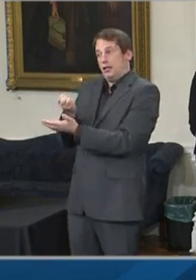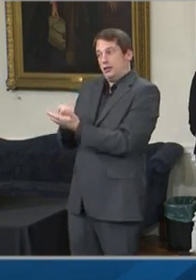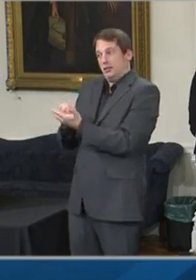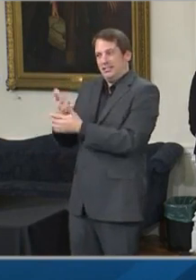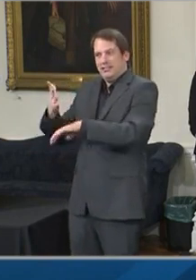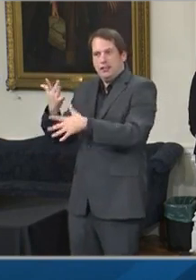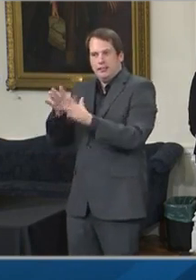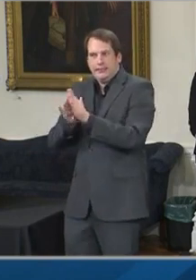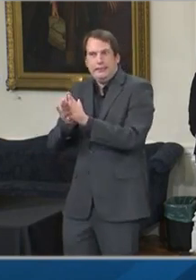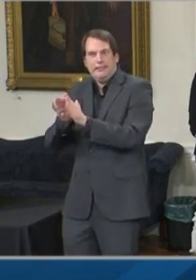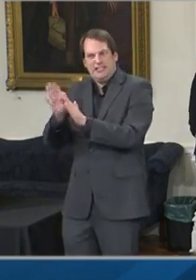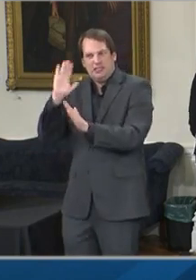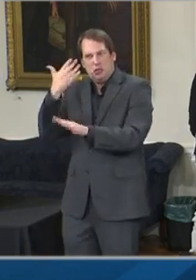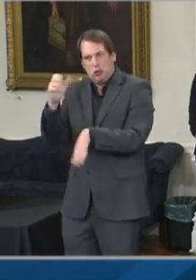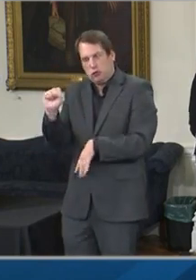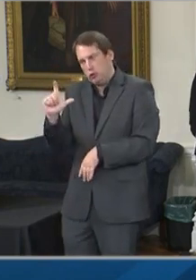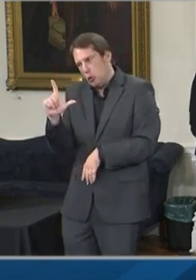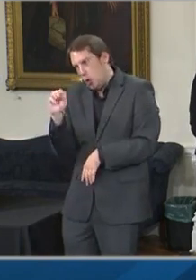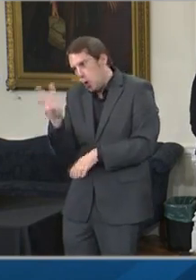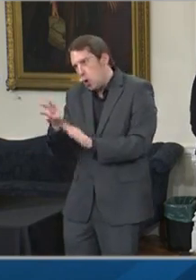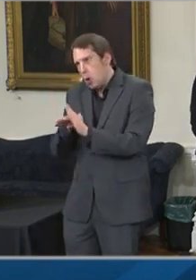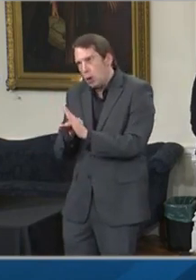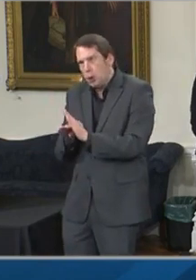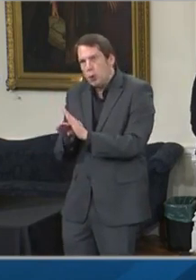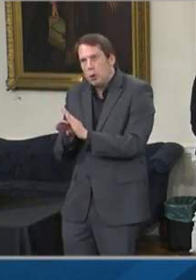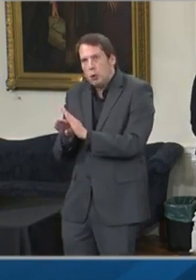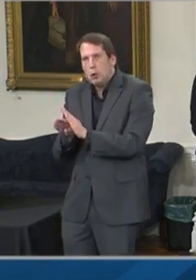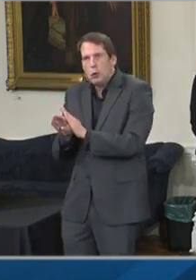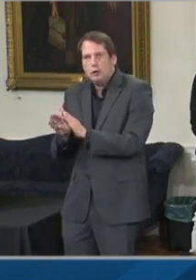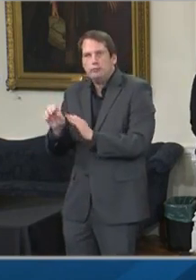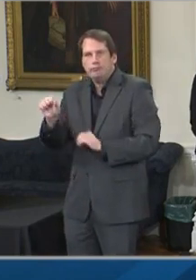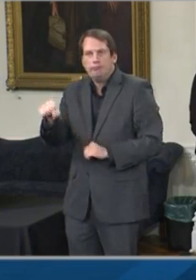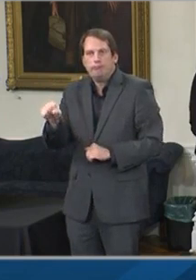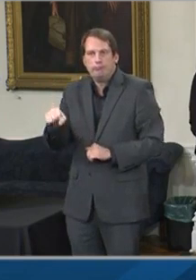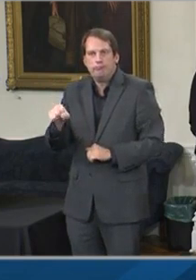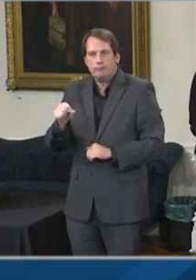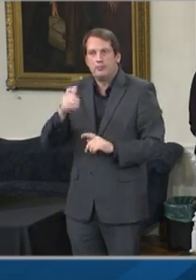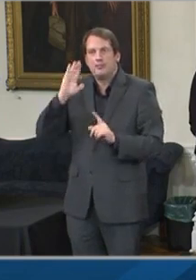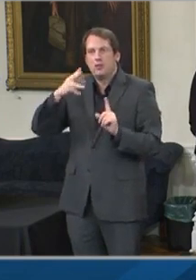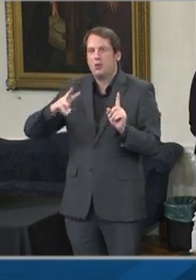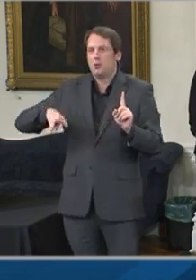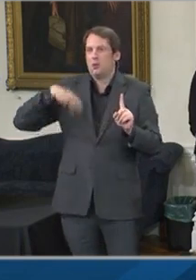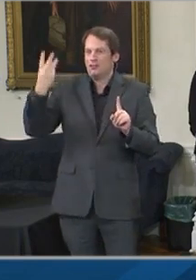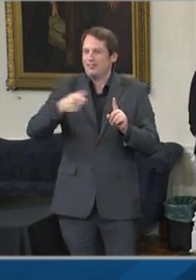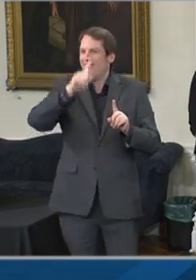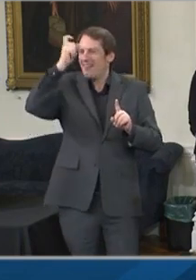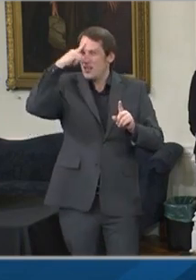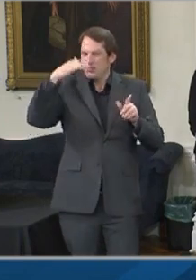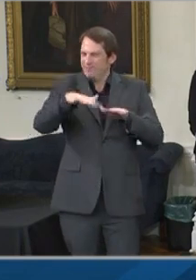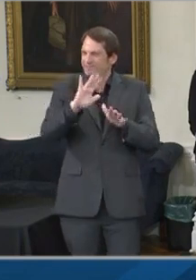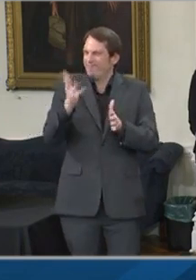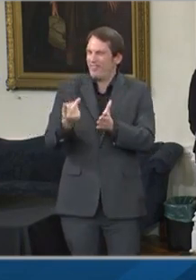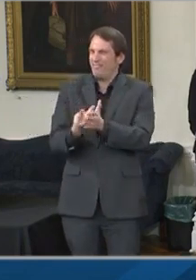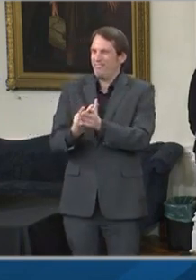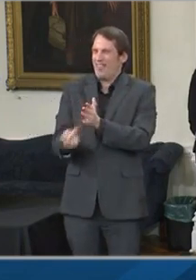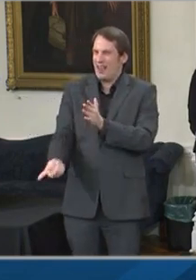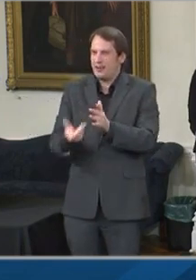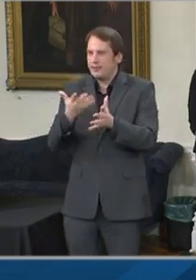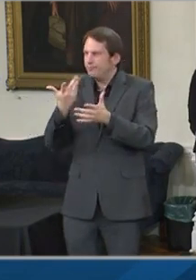The failure of Washington to provide additional stimulus relief for our small businesses,